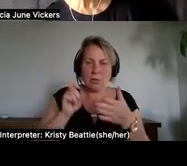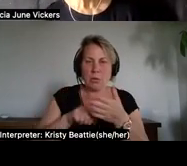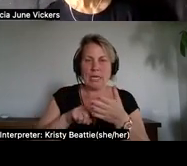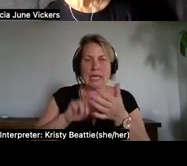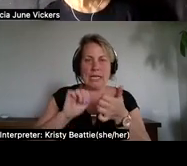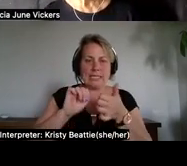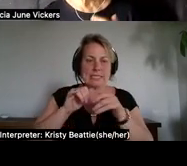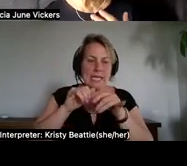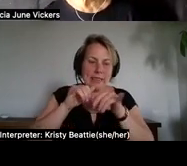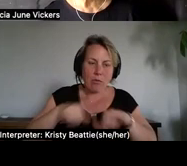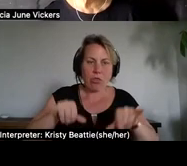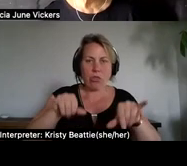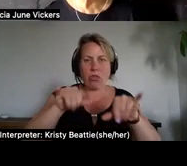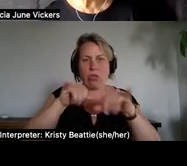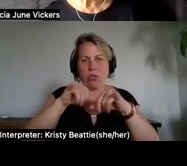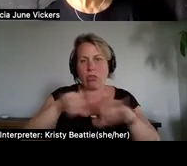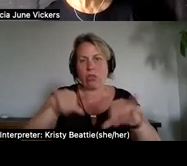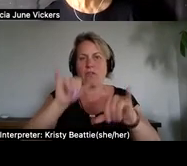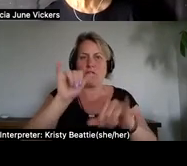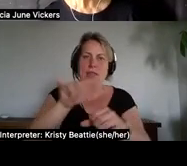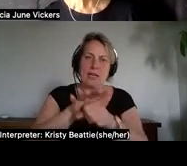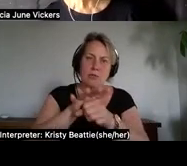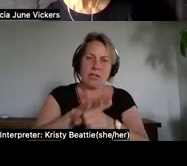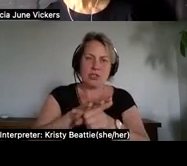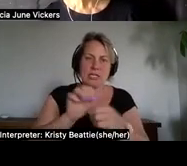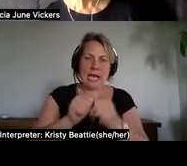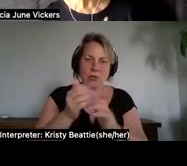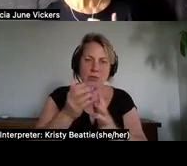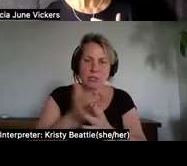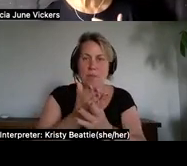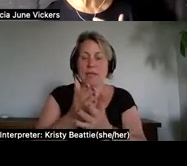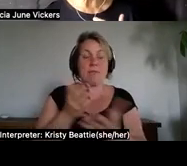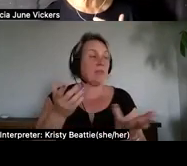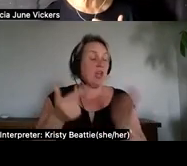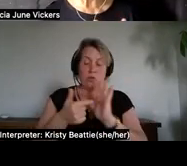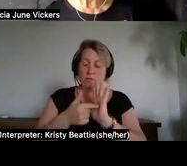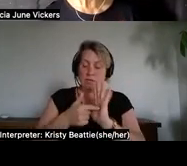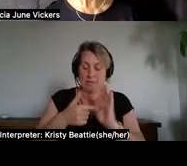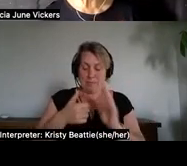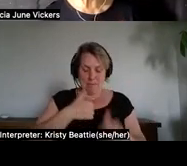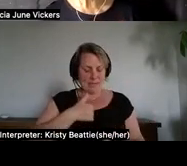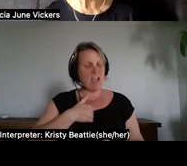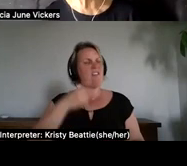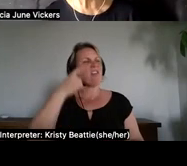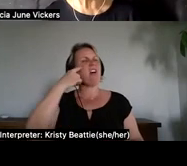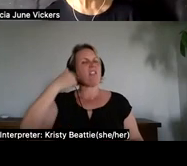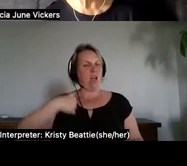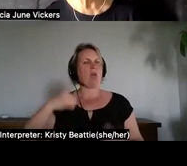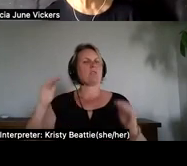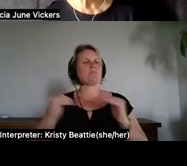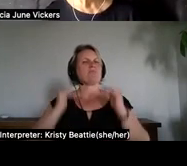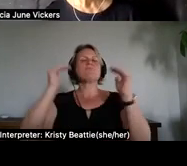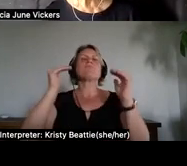so for myself i believed i was superior because i had a master's degree